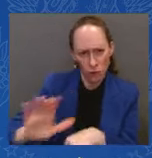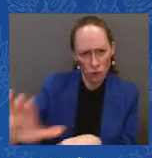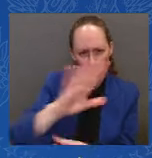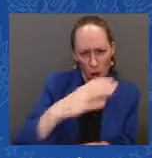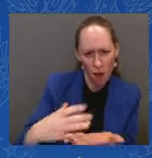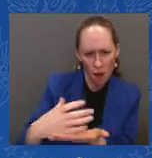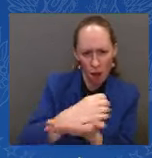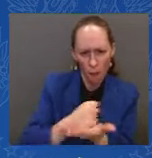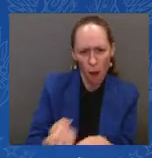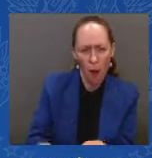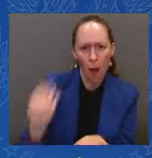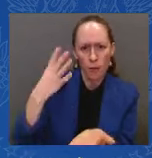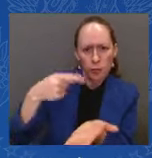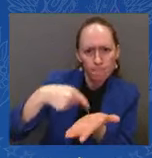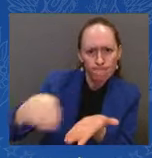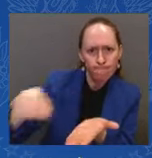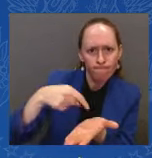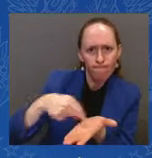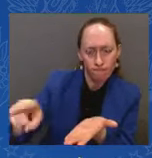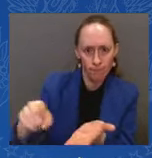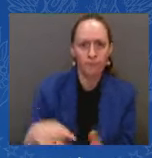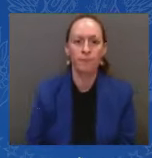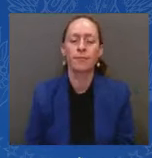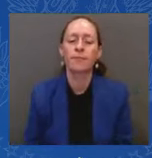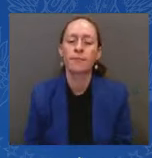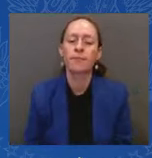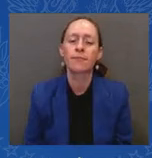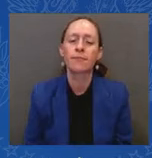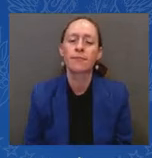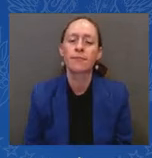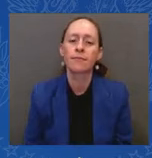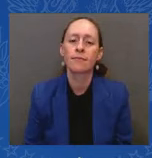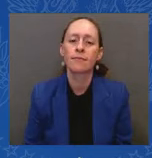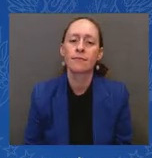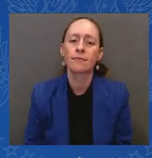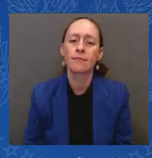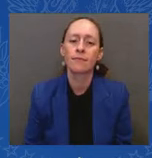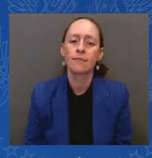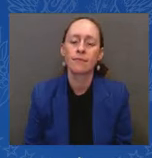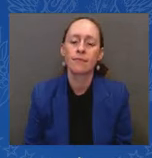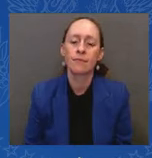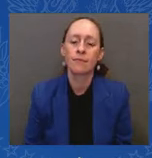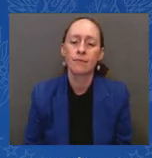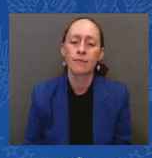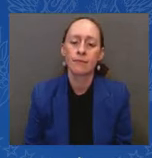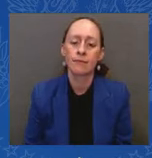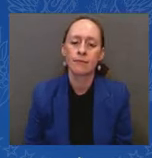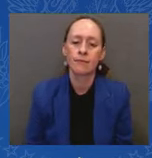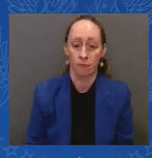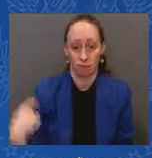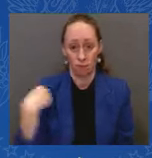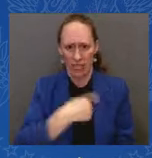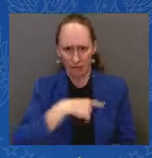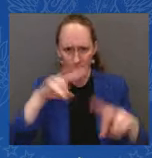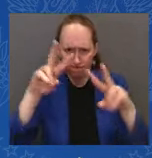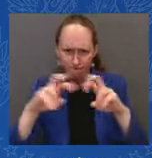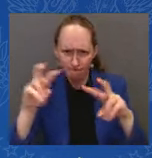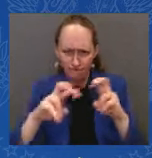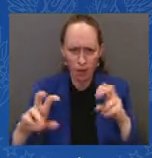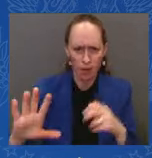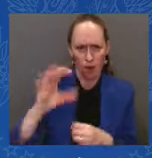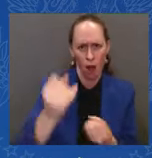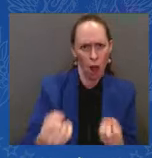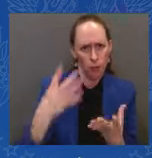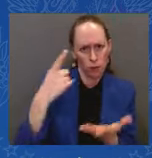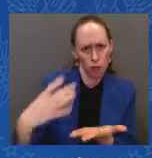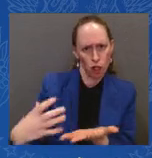whatever is left of your loan is forgiven after 20 years. But because of administrative failures, some people who did pay their loans for